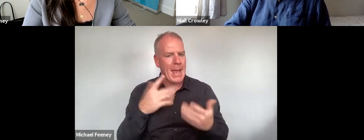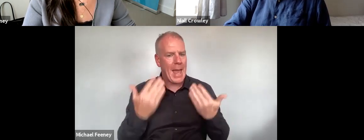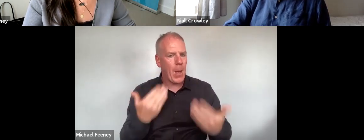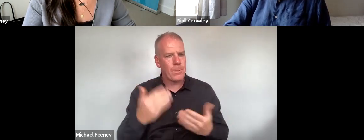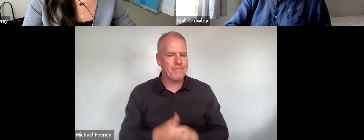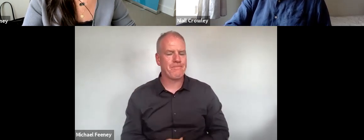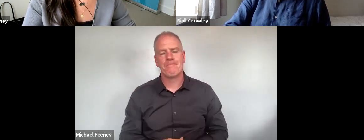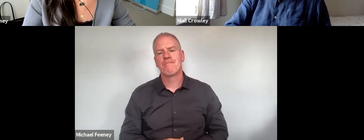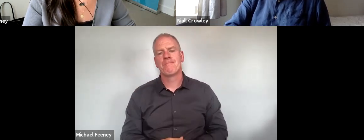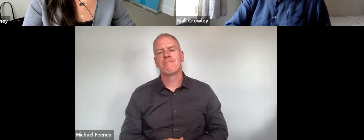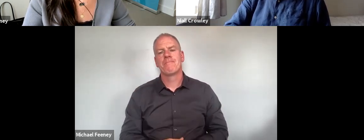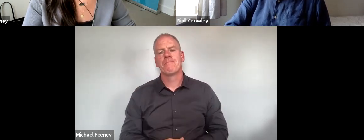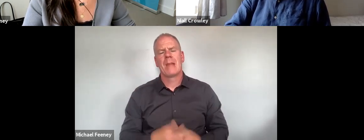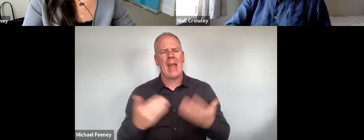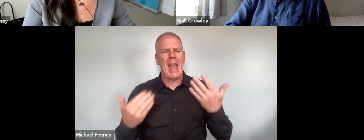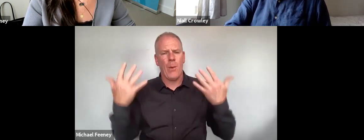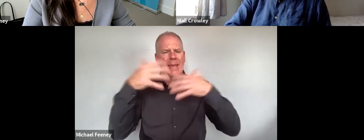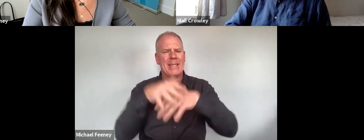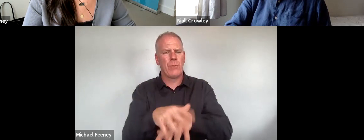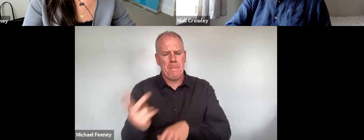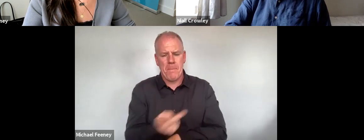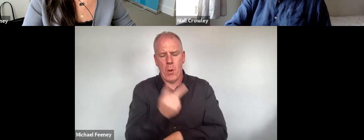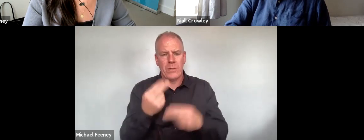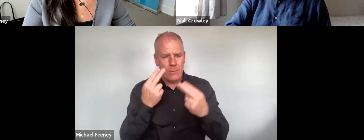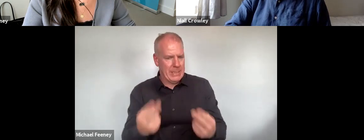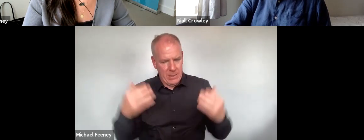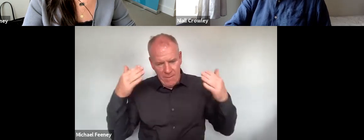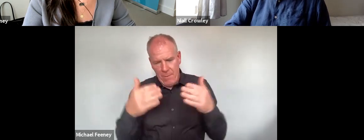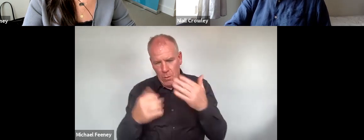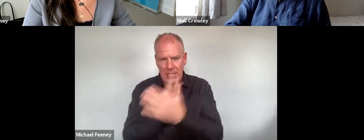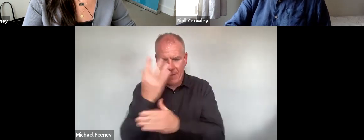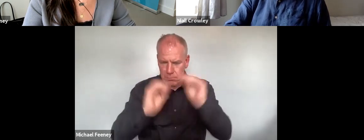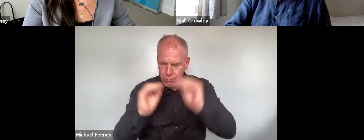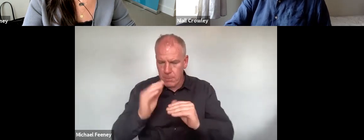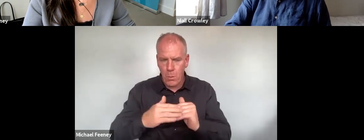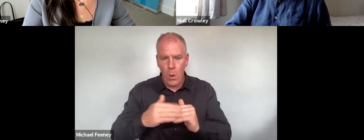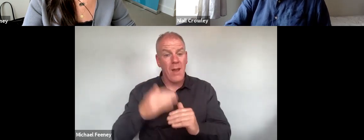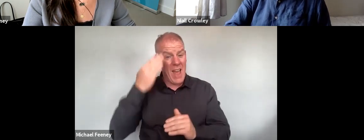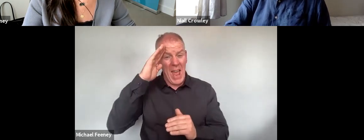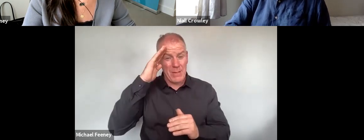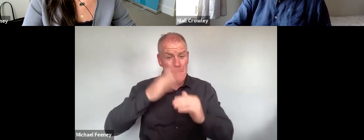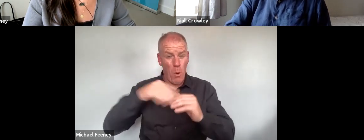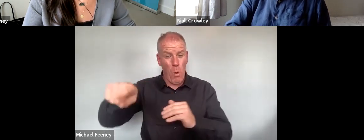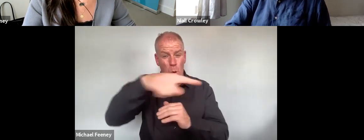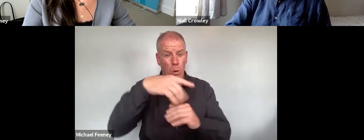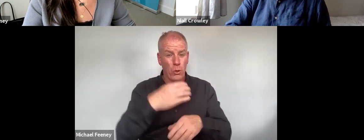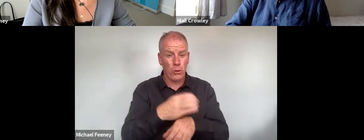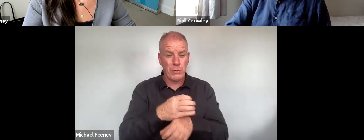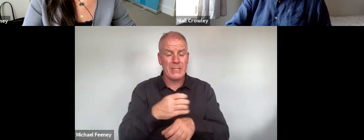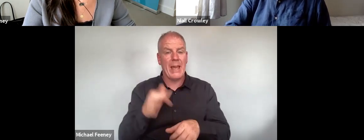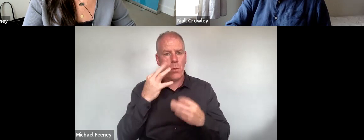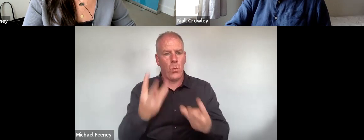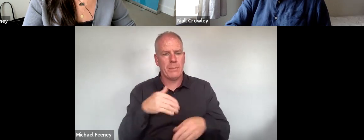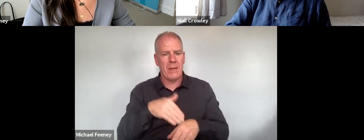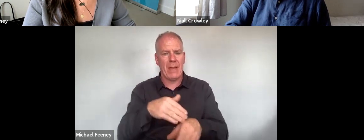Models for an integration of these mandates demand our urgent attention and development, both in Ireland and beyond, if such bodies are to be effective